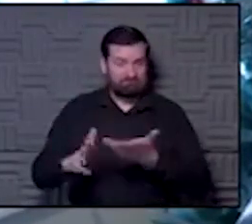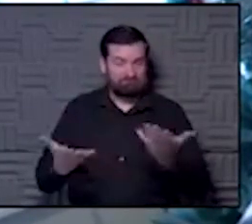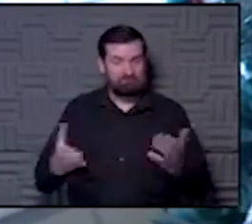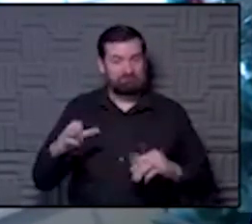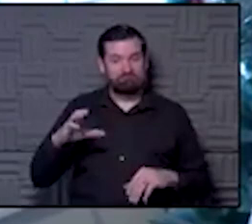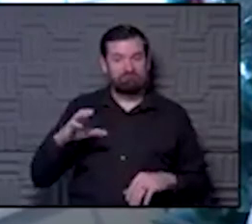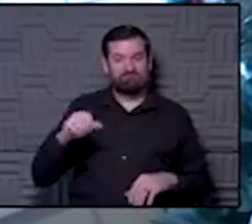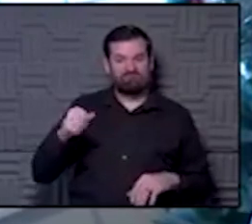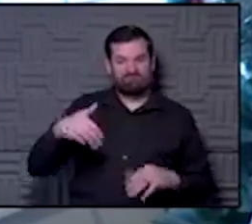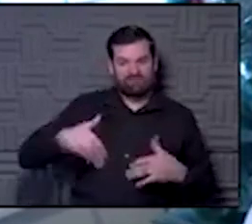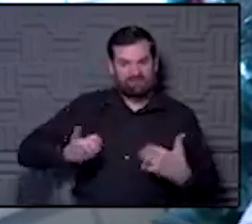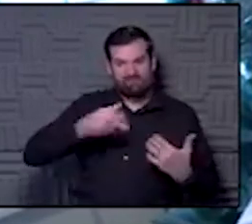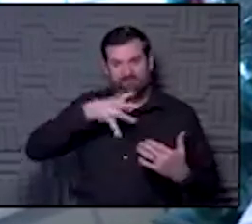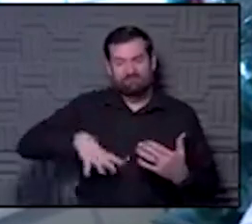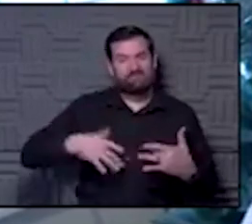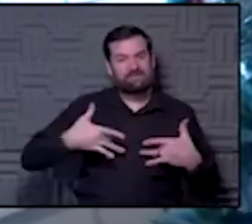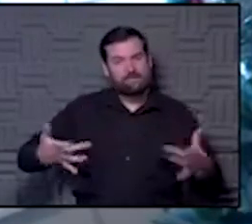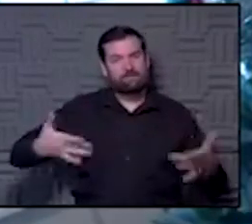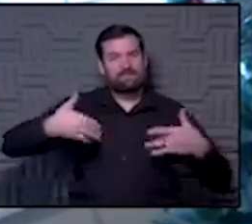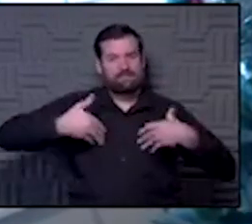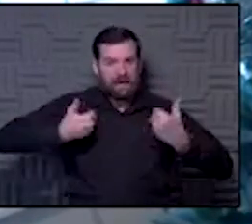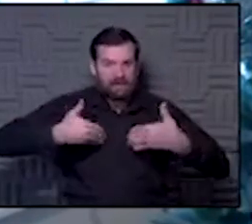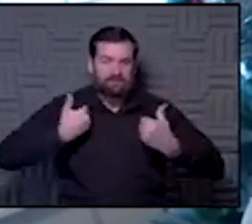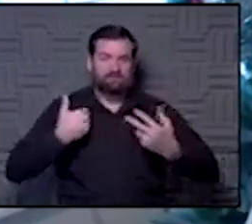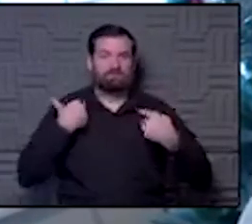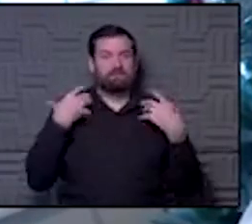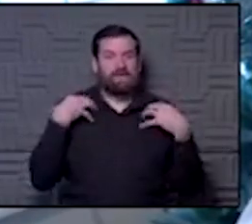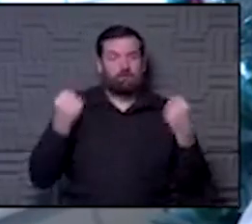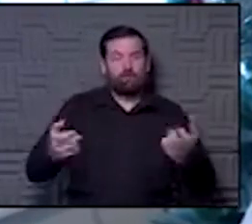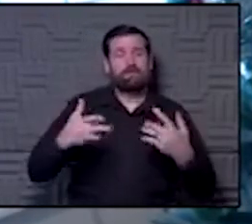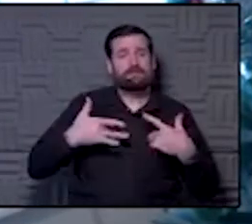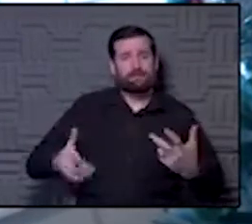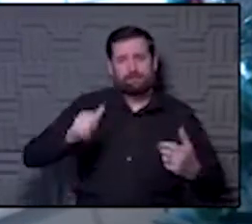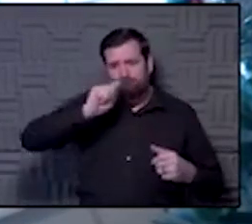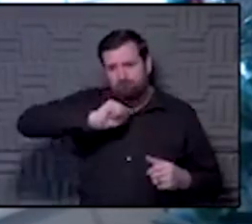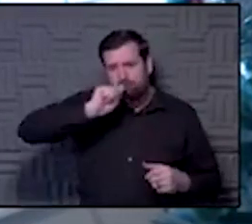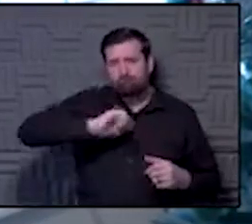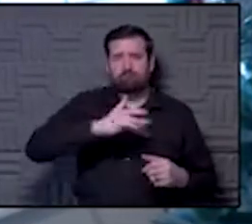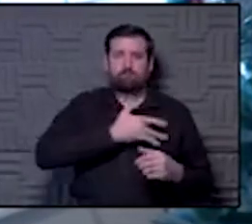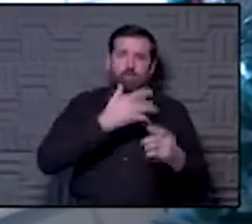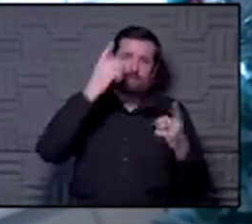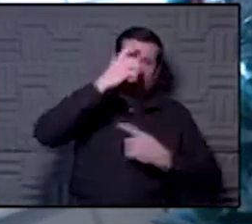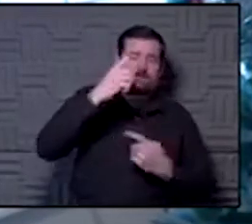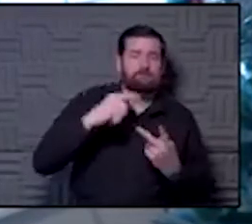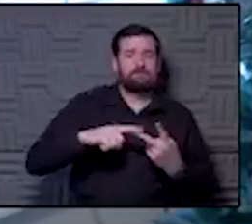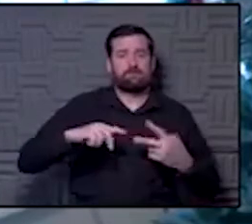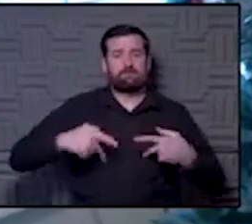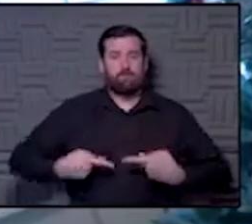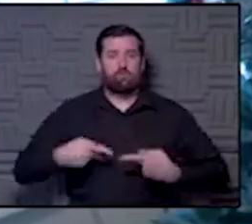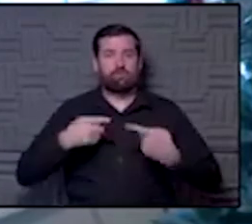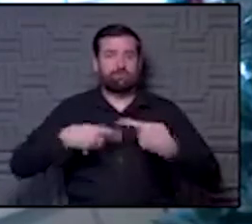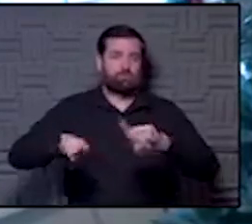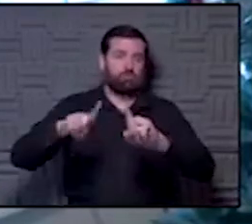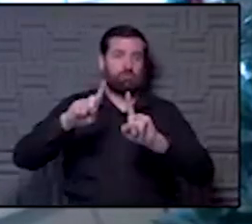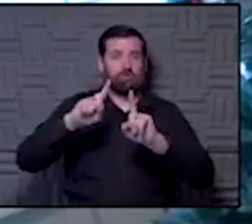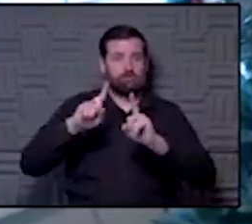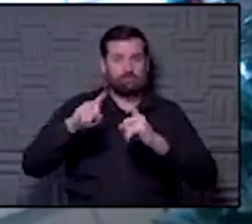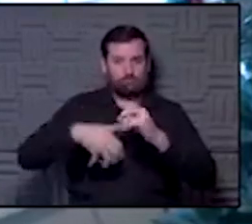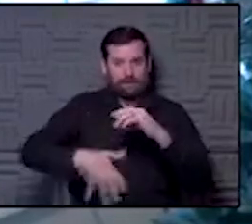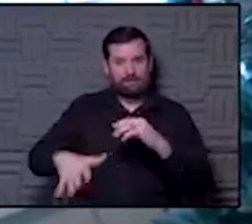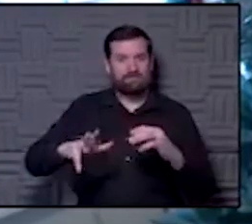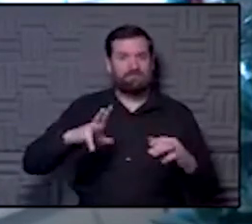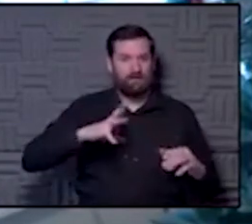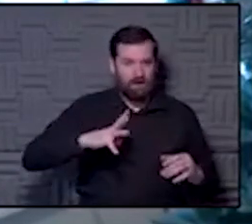are young and healthy and usually tolerate, you know, and heart disease and those kinds of things during pregnancy relatively well.